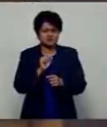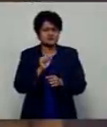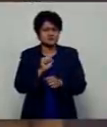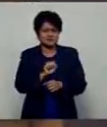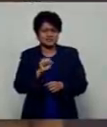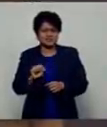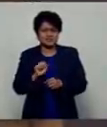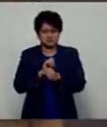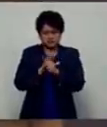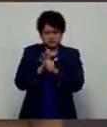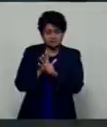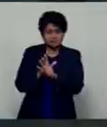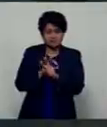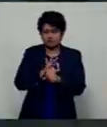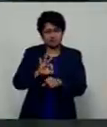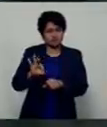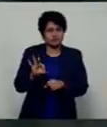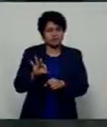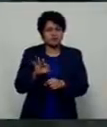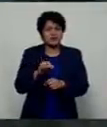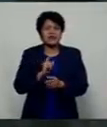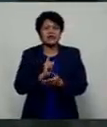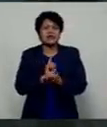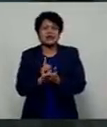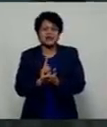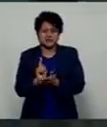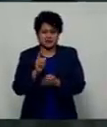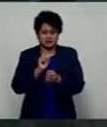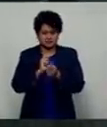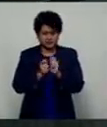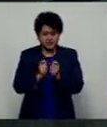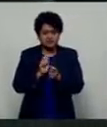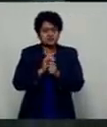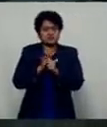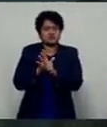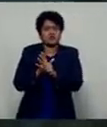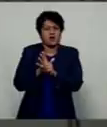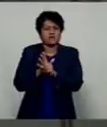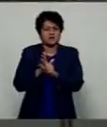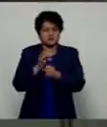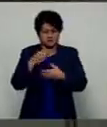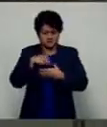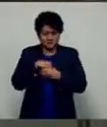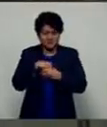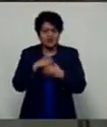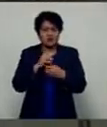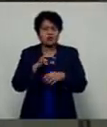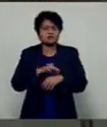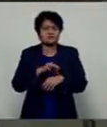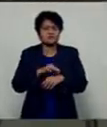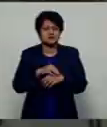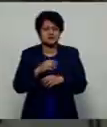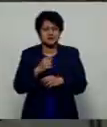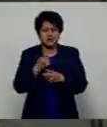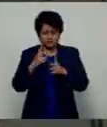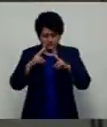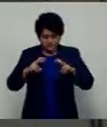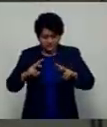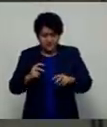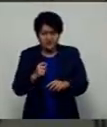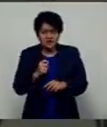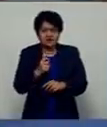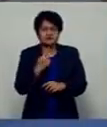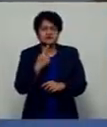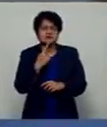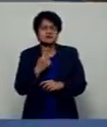-related medical condition and later tested positive in hospital. After investigation, her doctors determined that her death was